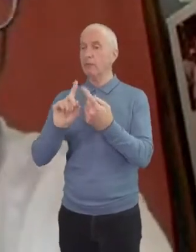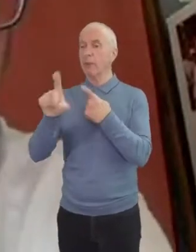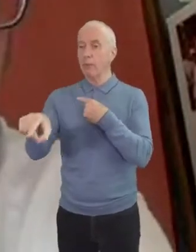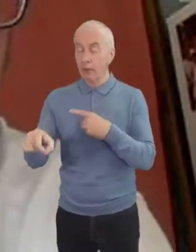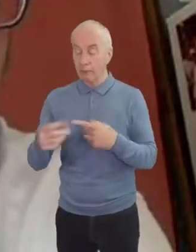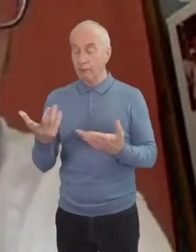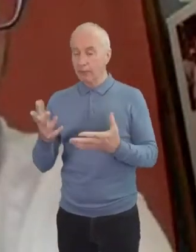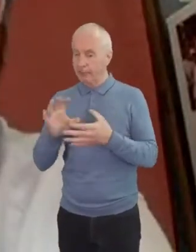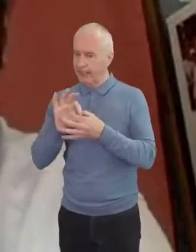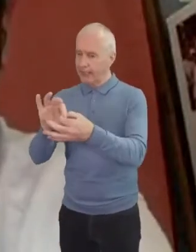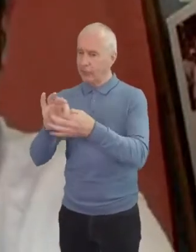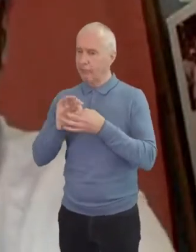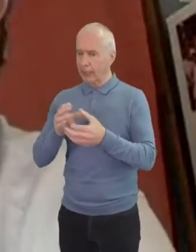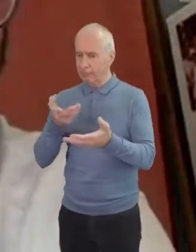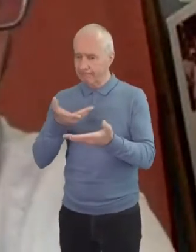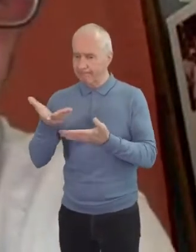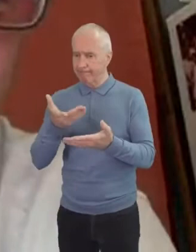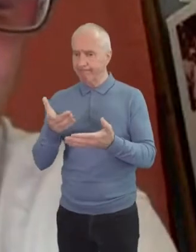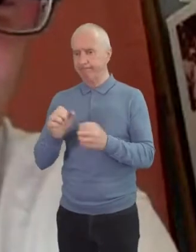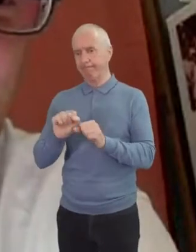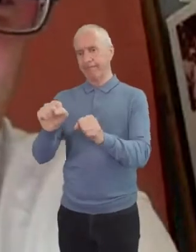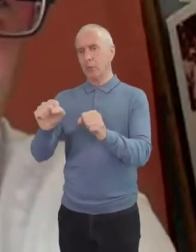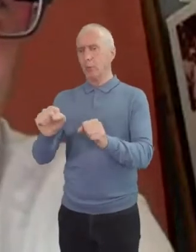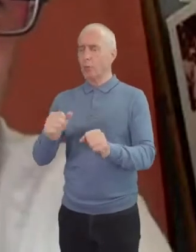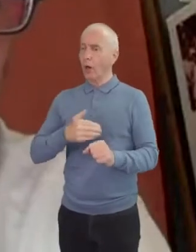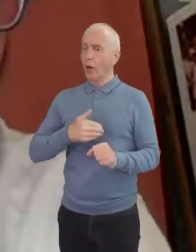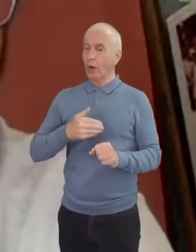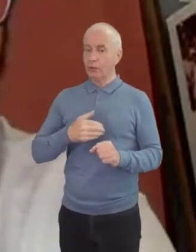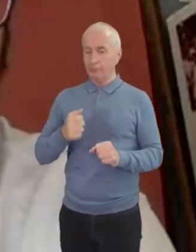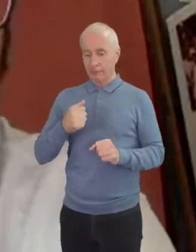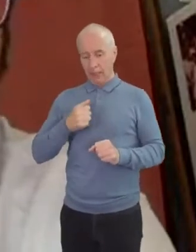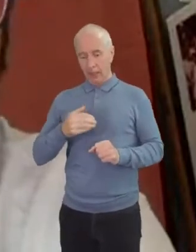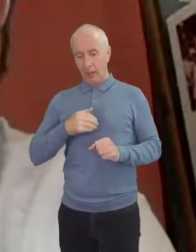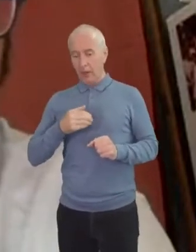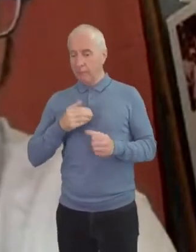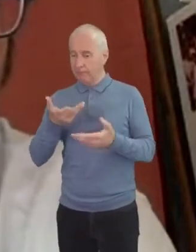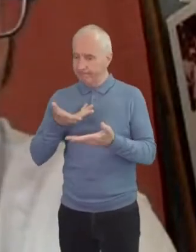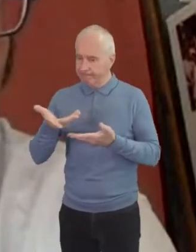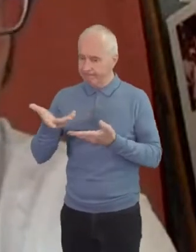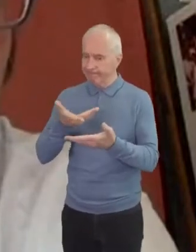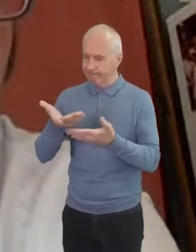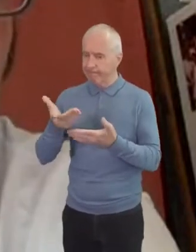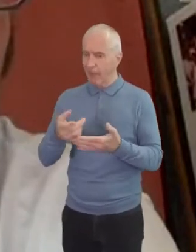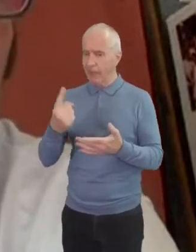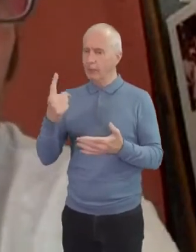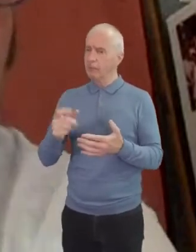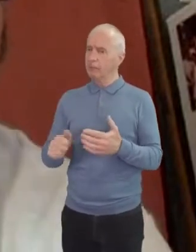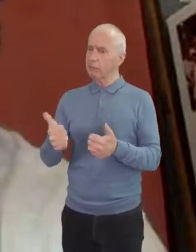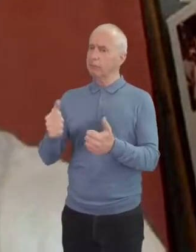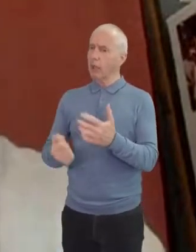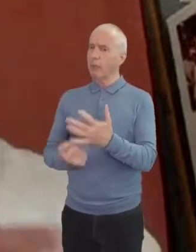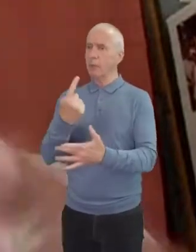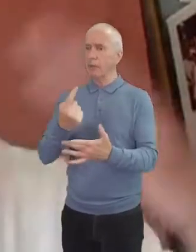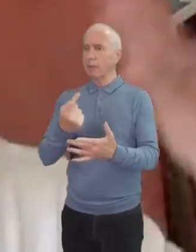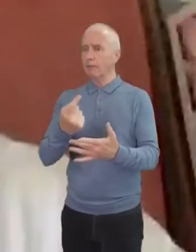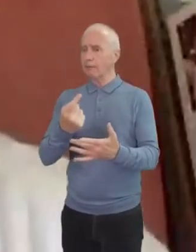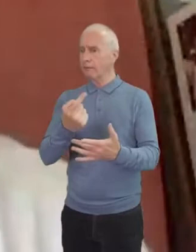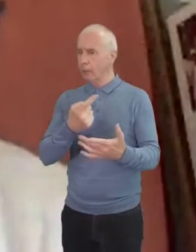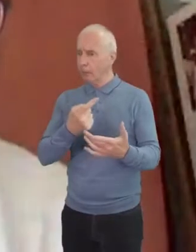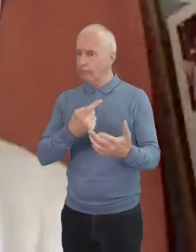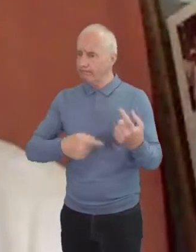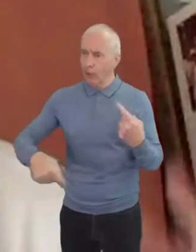questions and hear your heart and this is a great one i mean i think for us um our community has